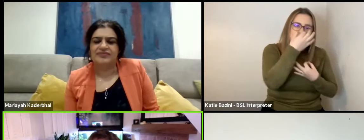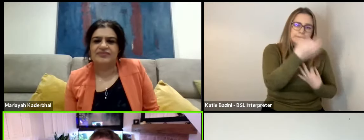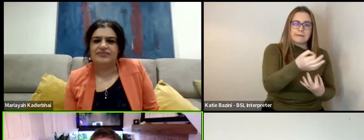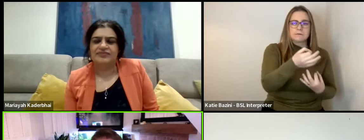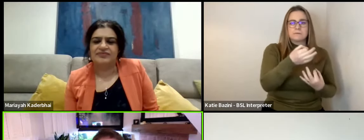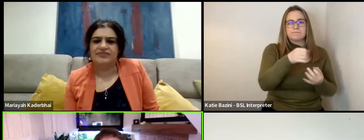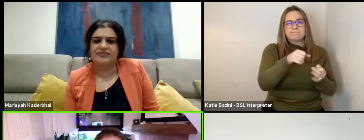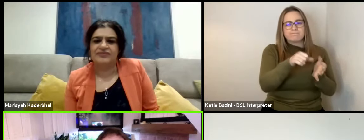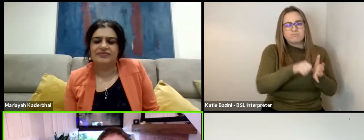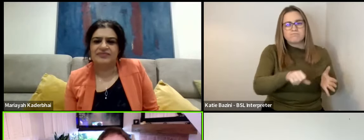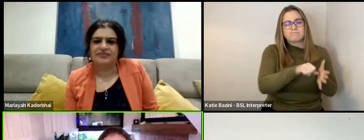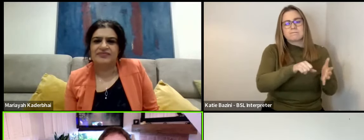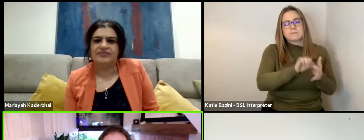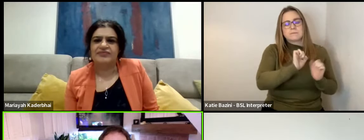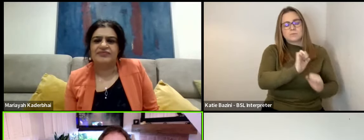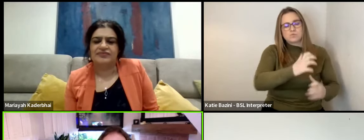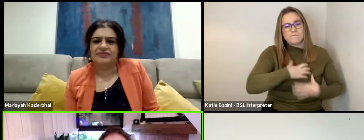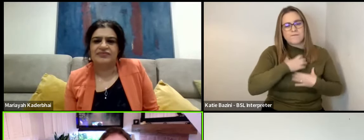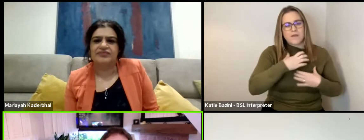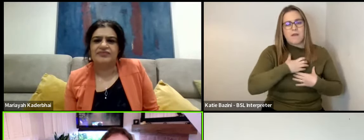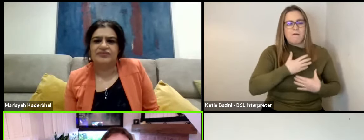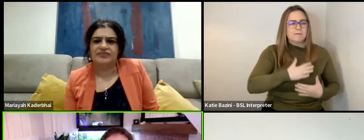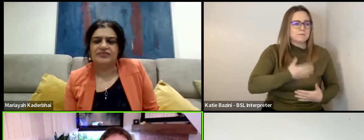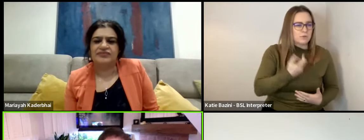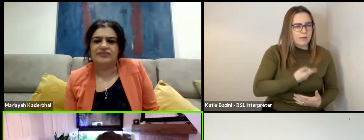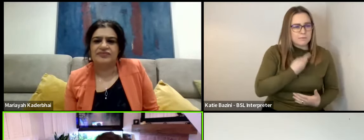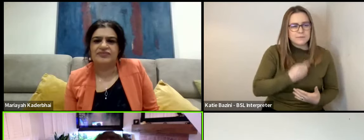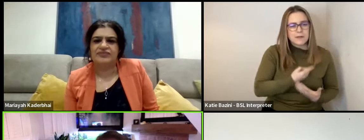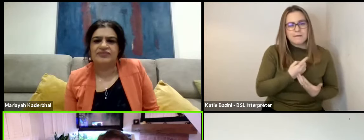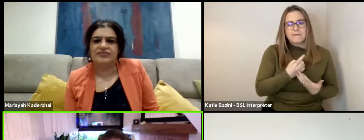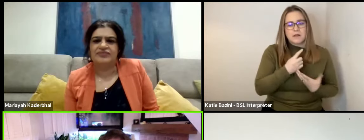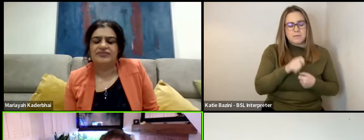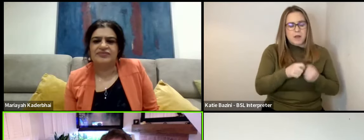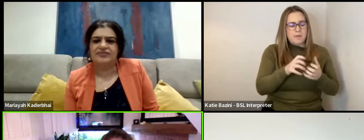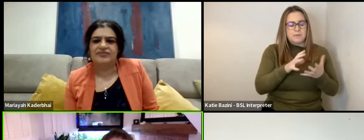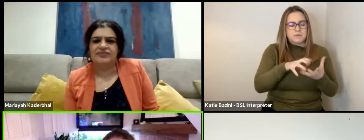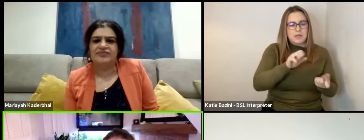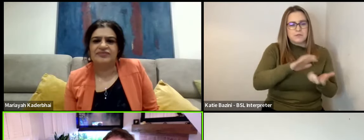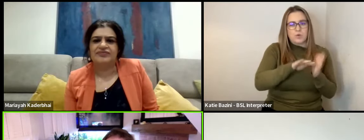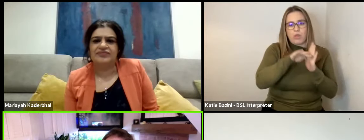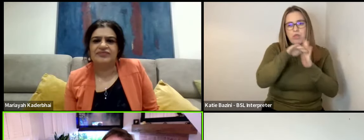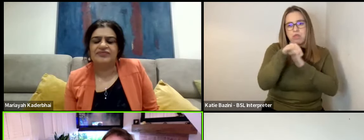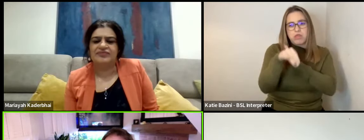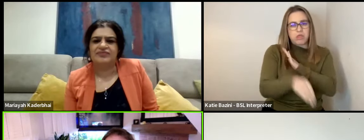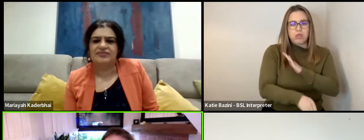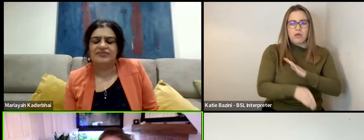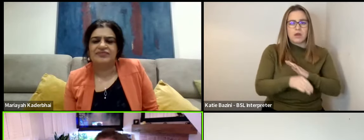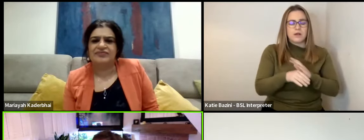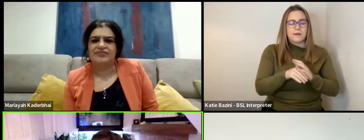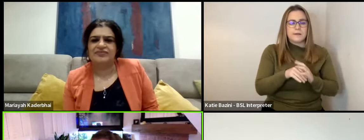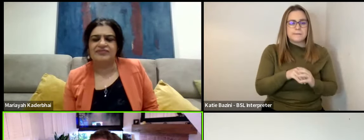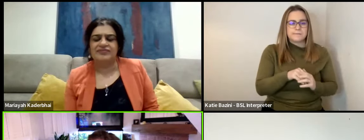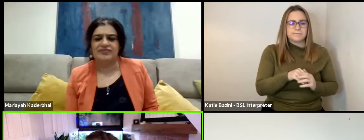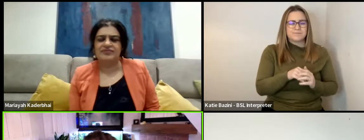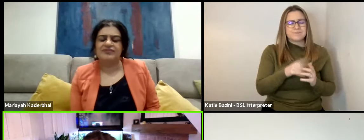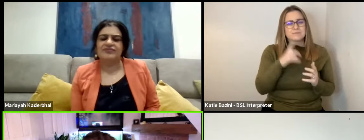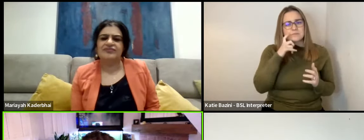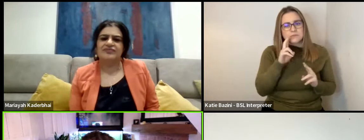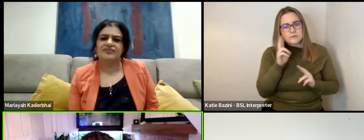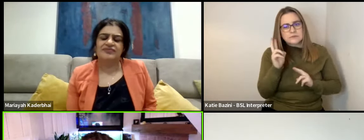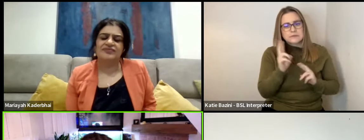and his own fear and self-loathe, it's just slowly falling away from him. And you get to see,